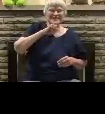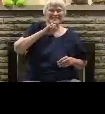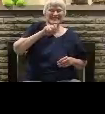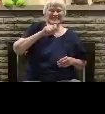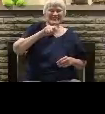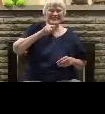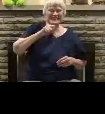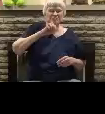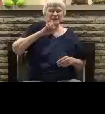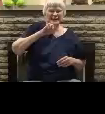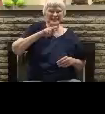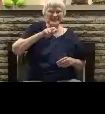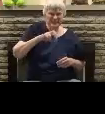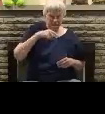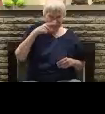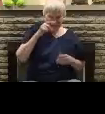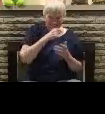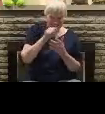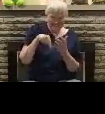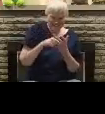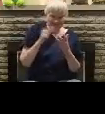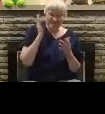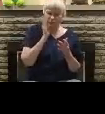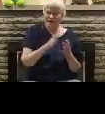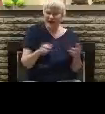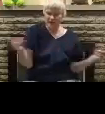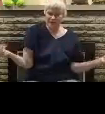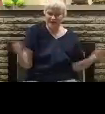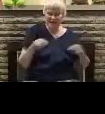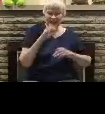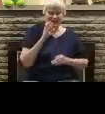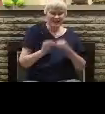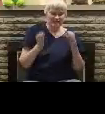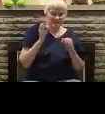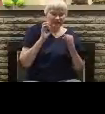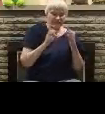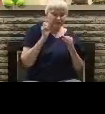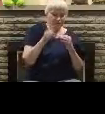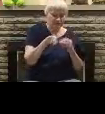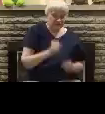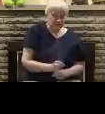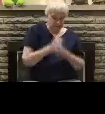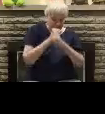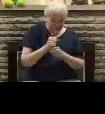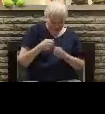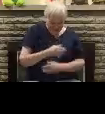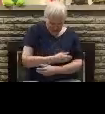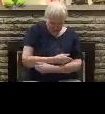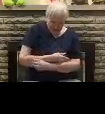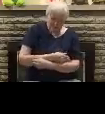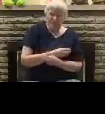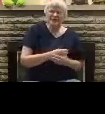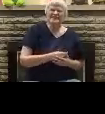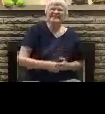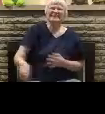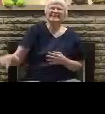support this wickedness, or support abortion, or some, you know, a racist,